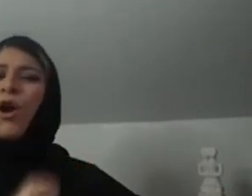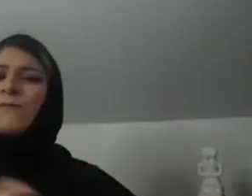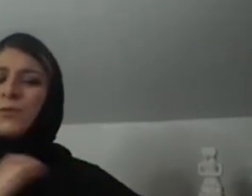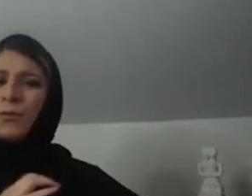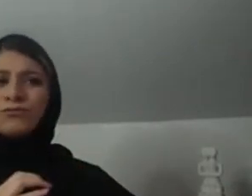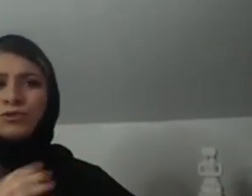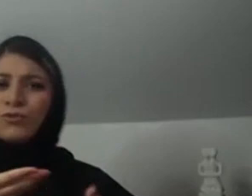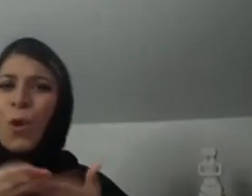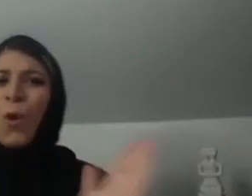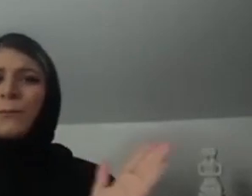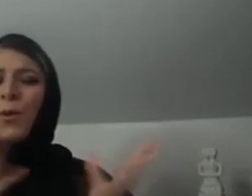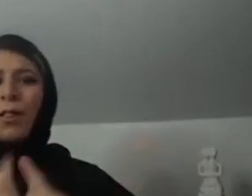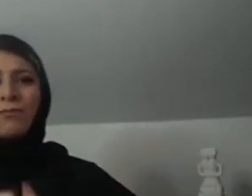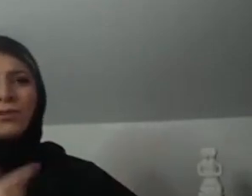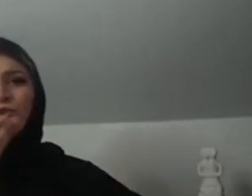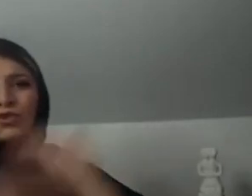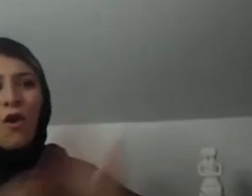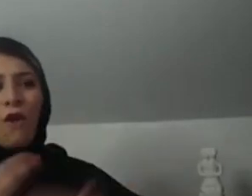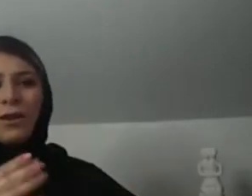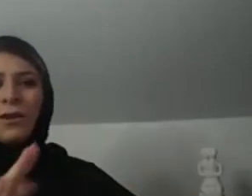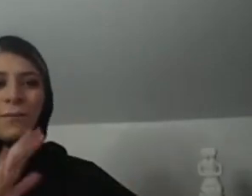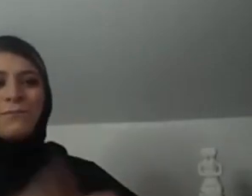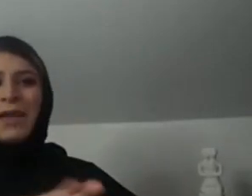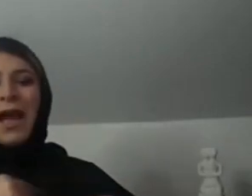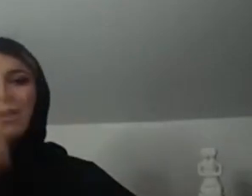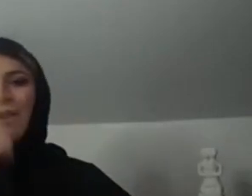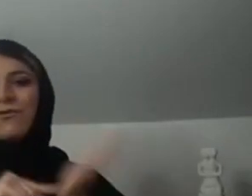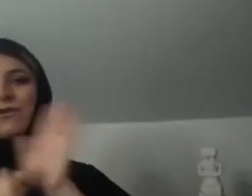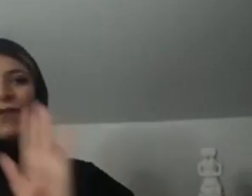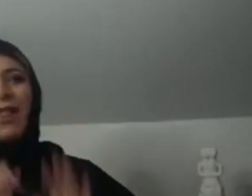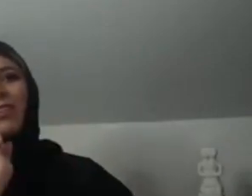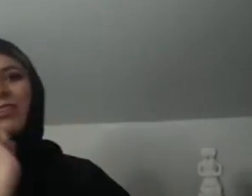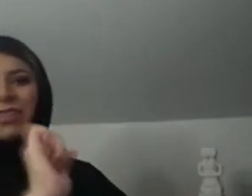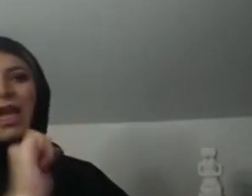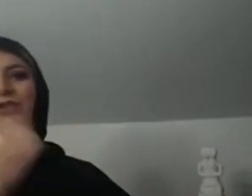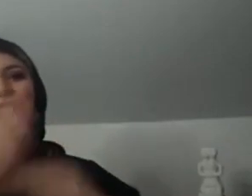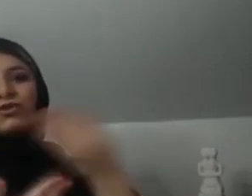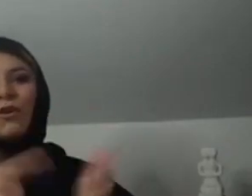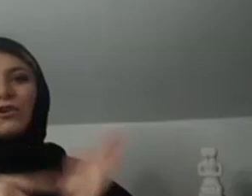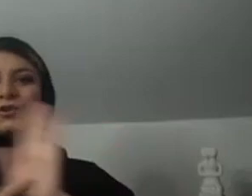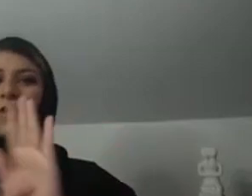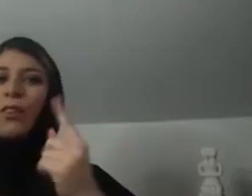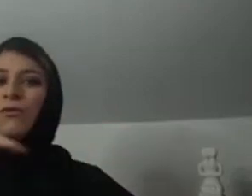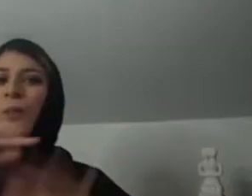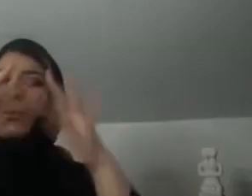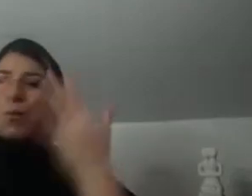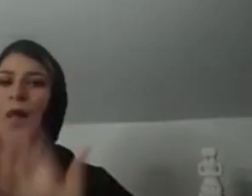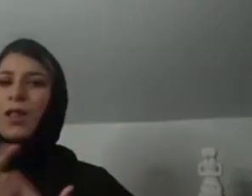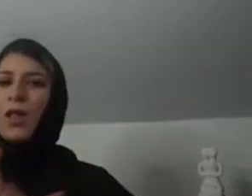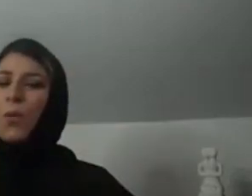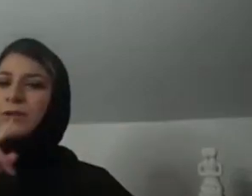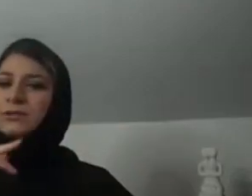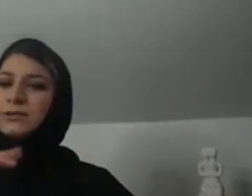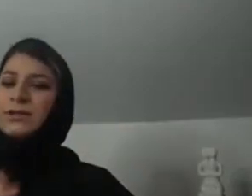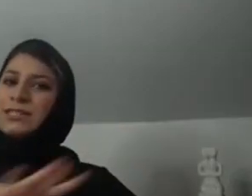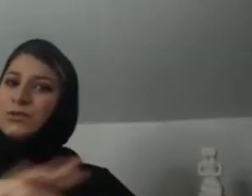And just believing in what they were telling, you know, being honest with them, talking about my own experiences, giving